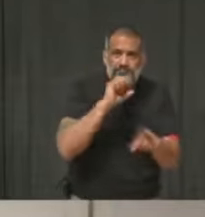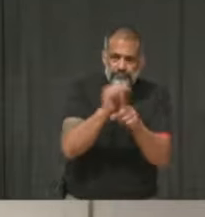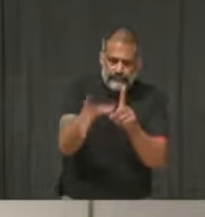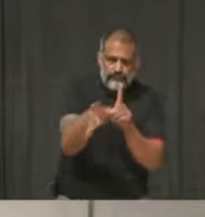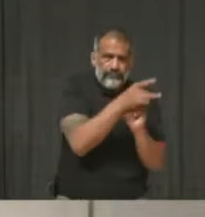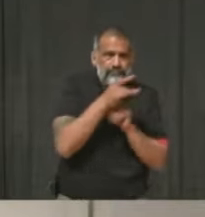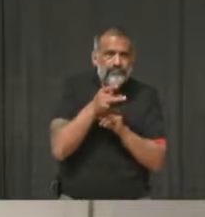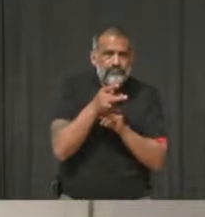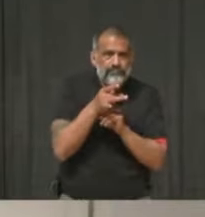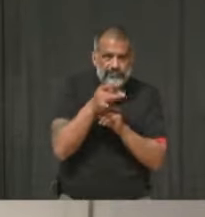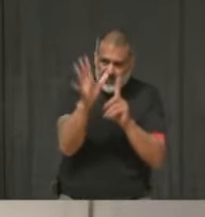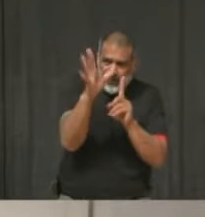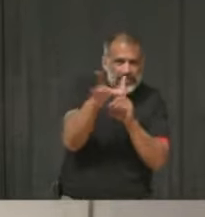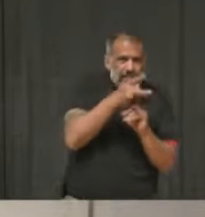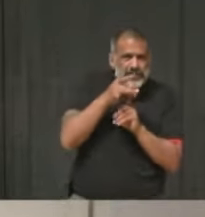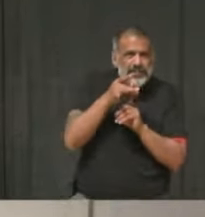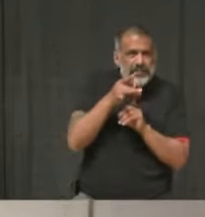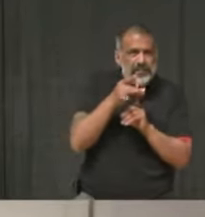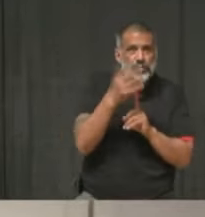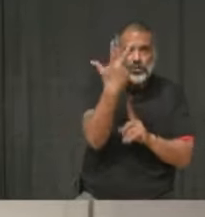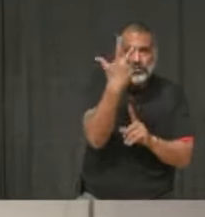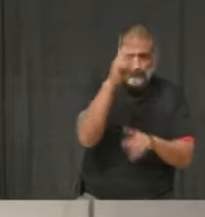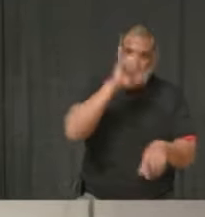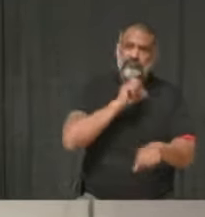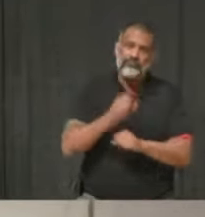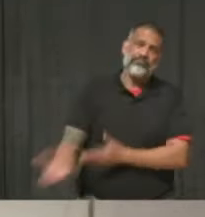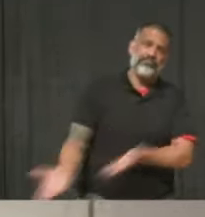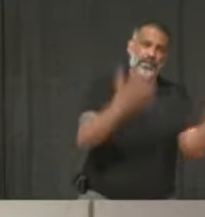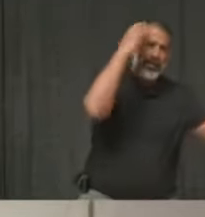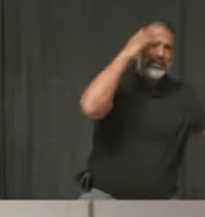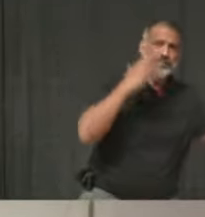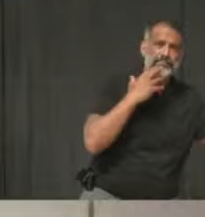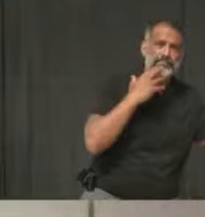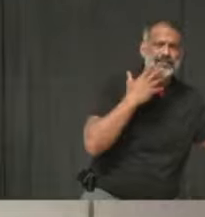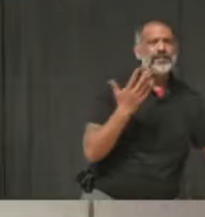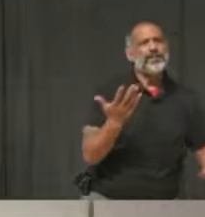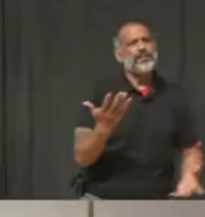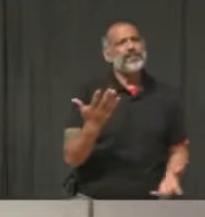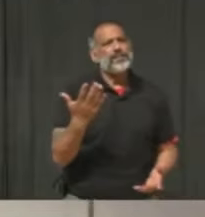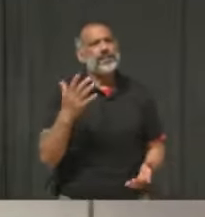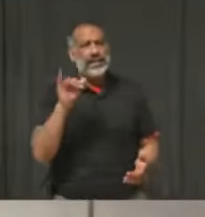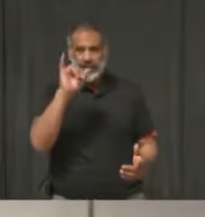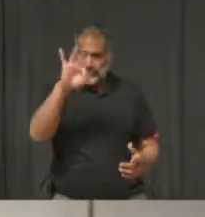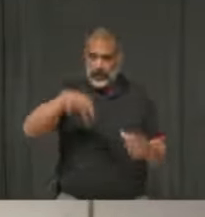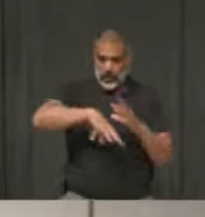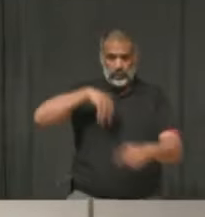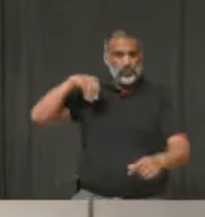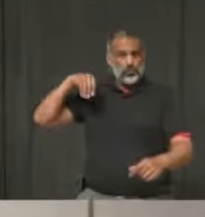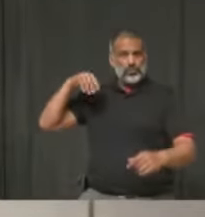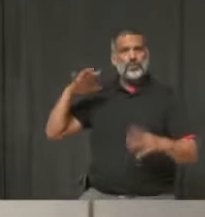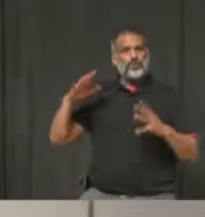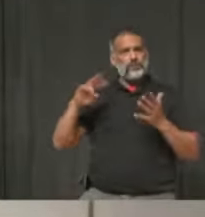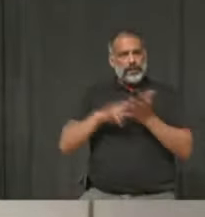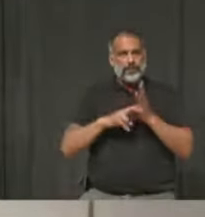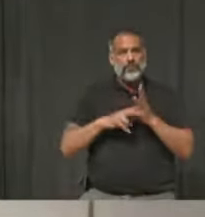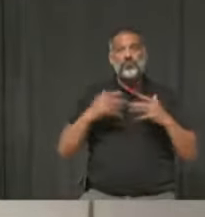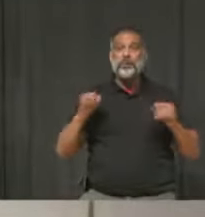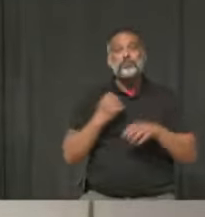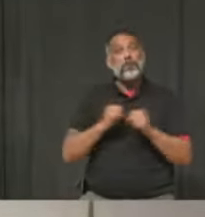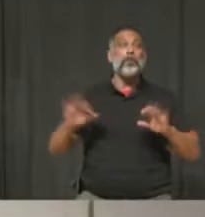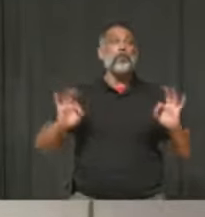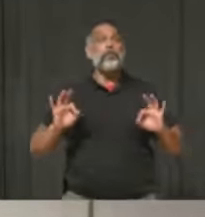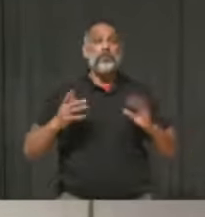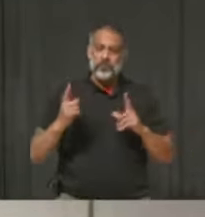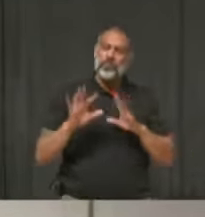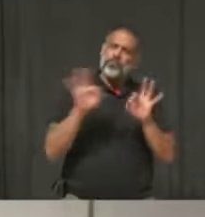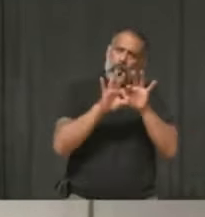important that we clearly message that if you're outside, if you meet other people, stay away for two meters. If you